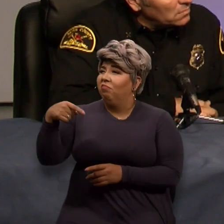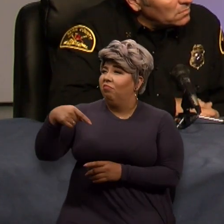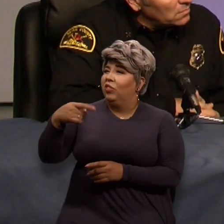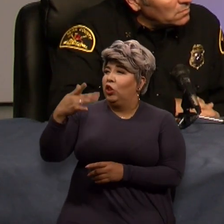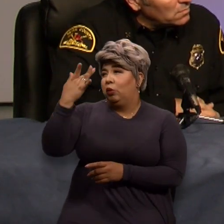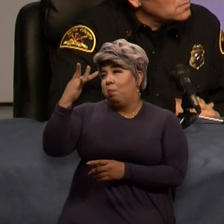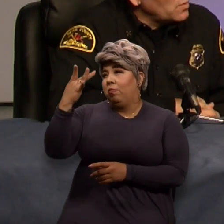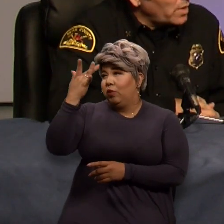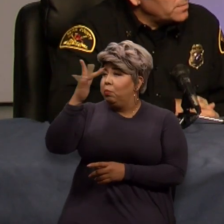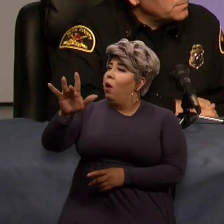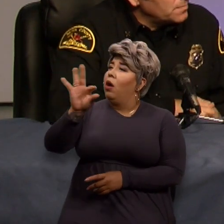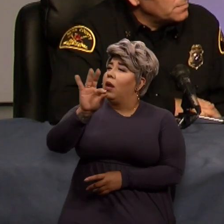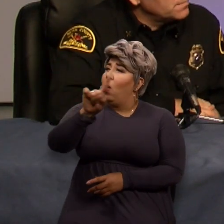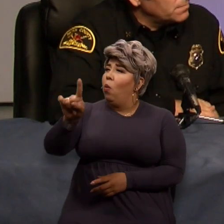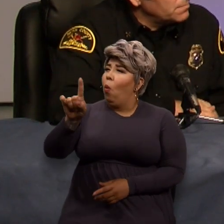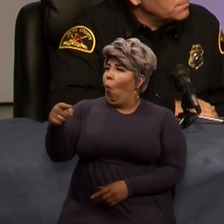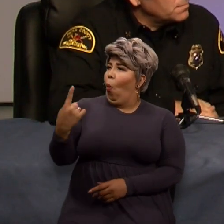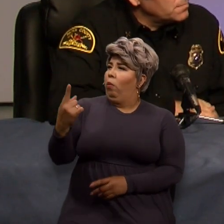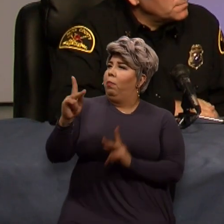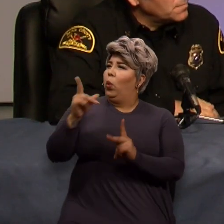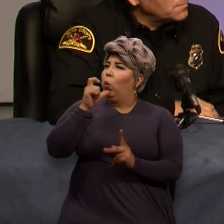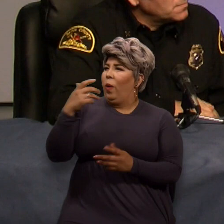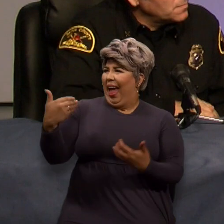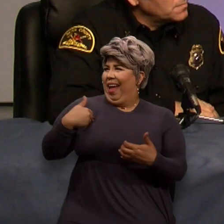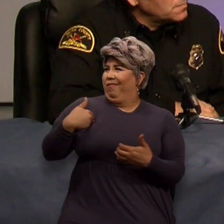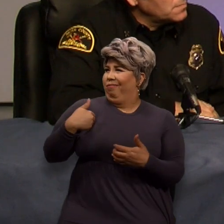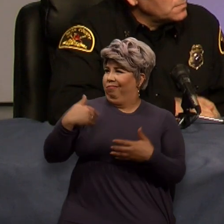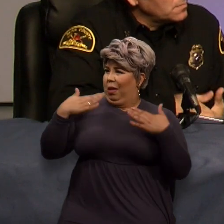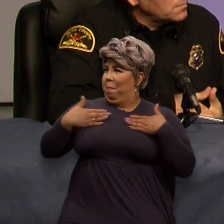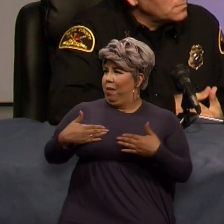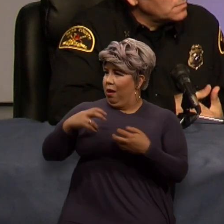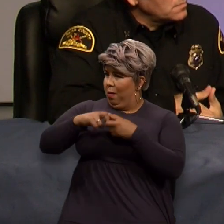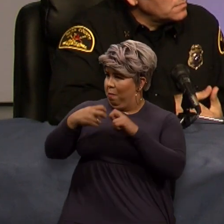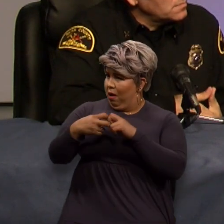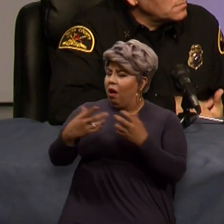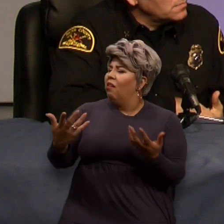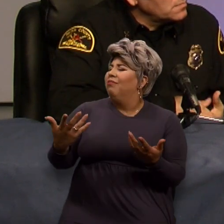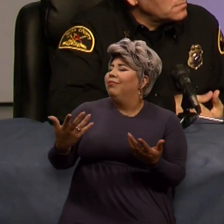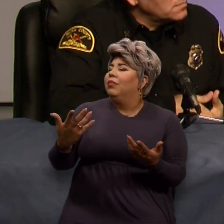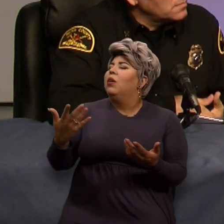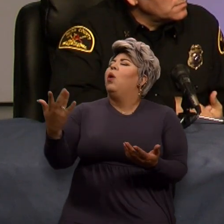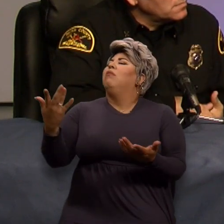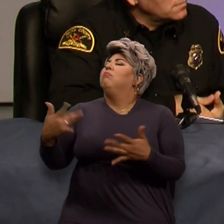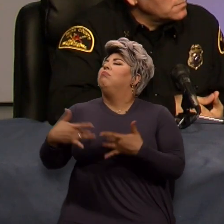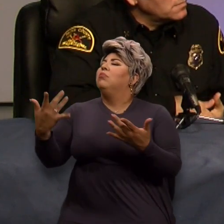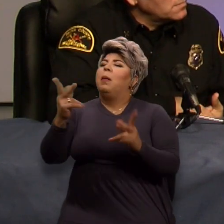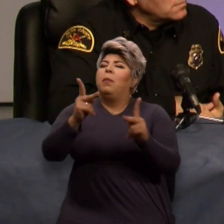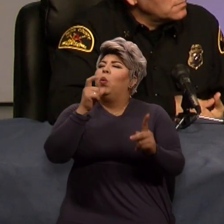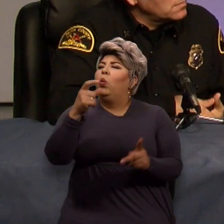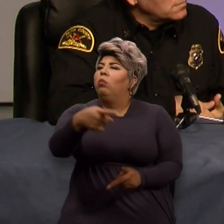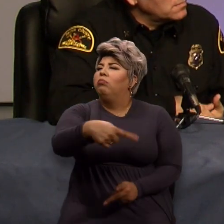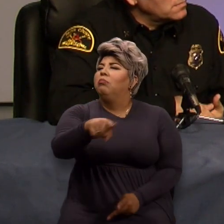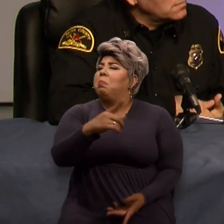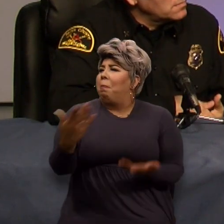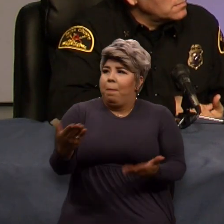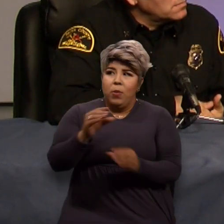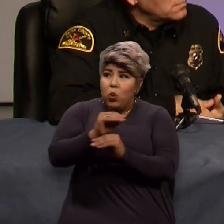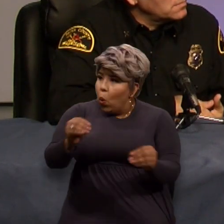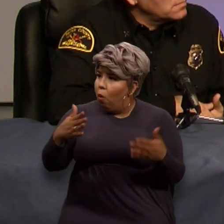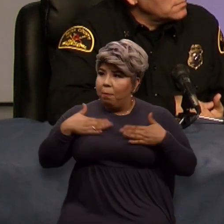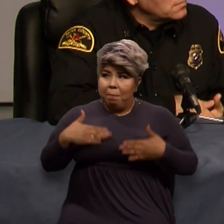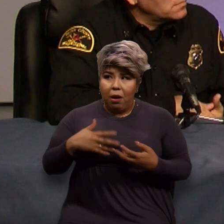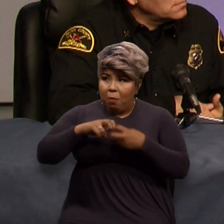a medical condition? I mean, this is talk a little bit about for for the people who are watching right now who may not have a medical condition